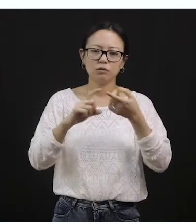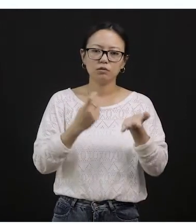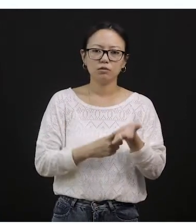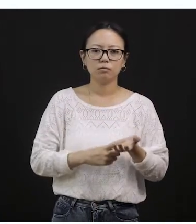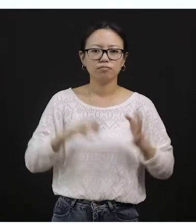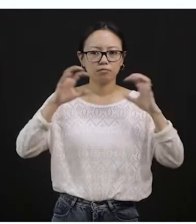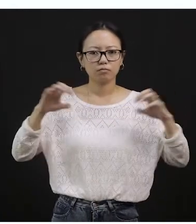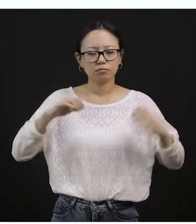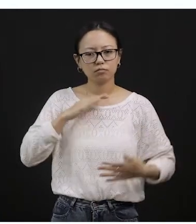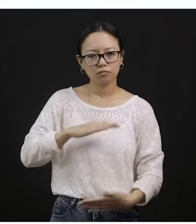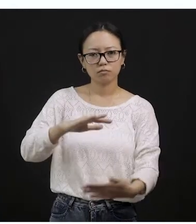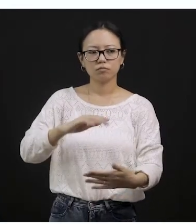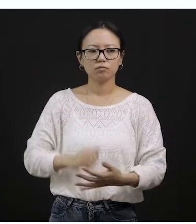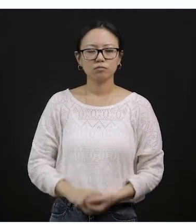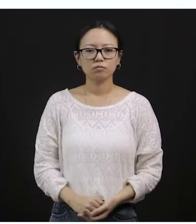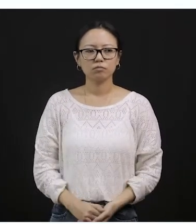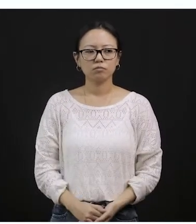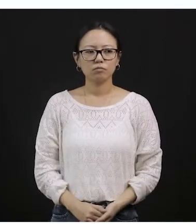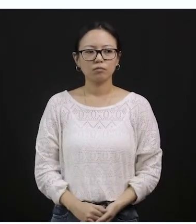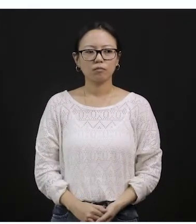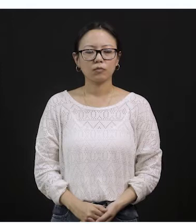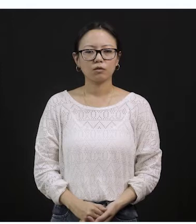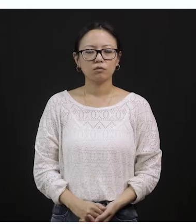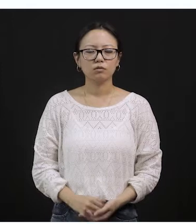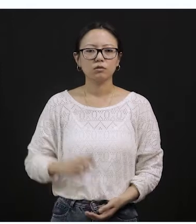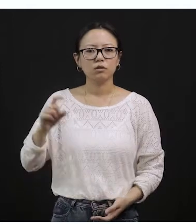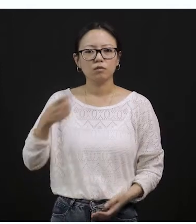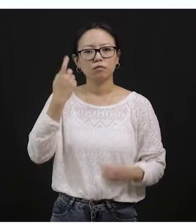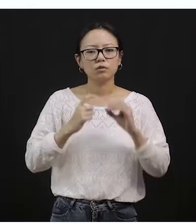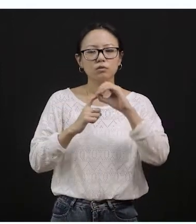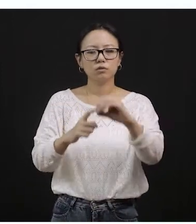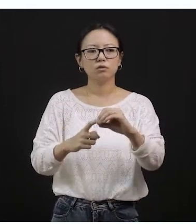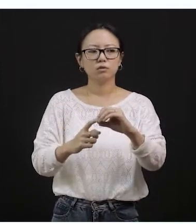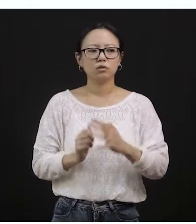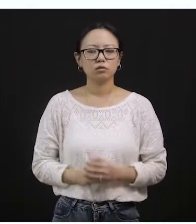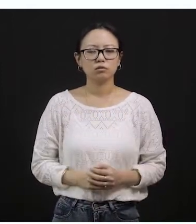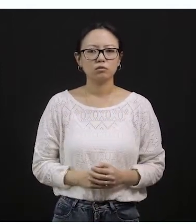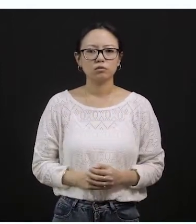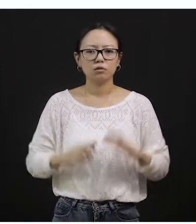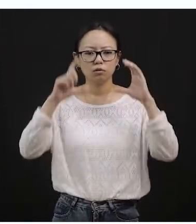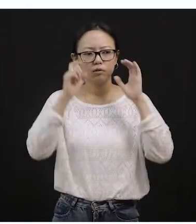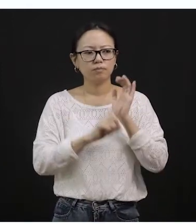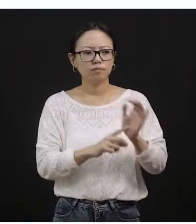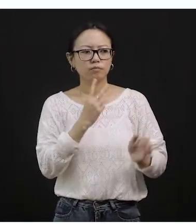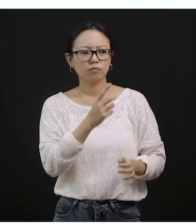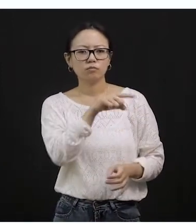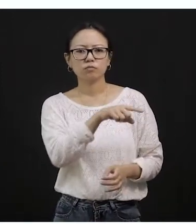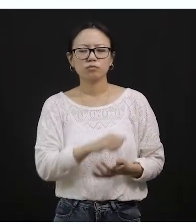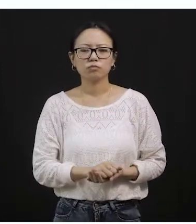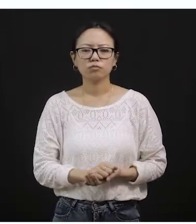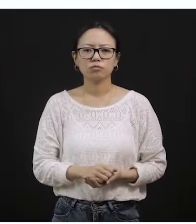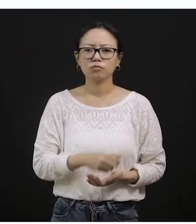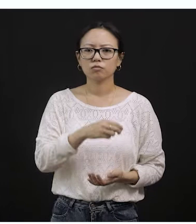this particular chapter as well. So here, the first question is, which animal baby is this picture?